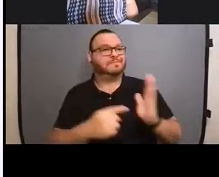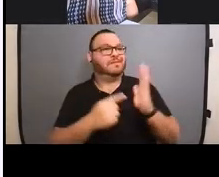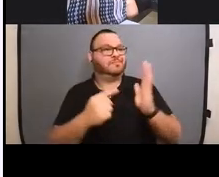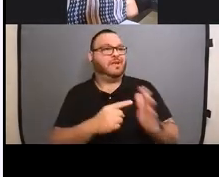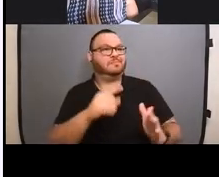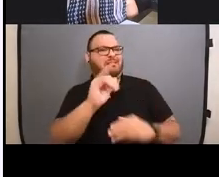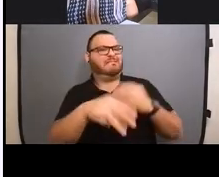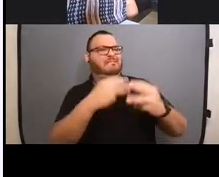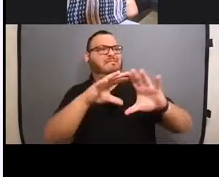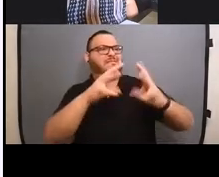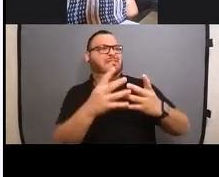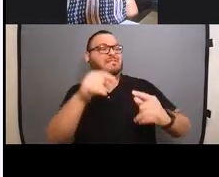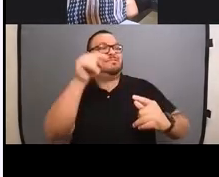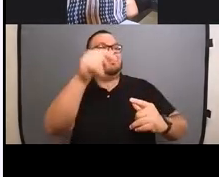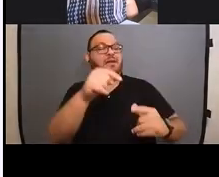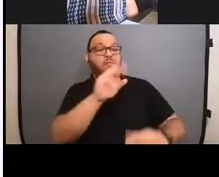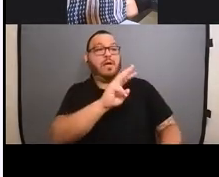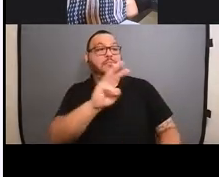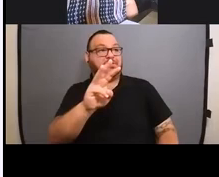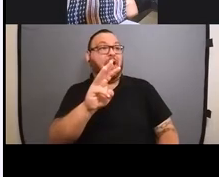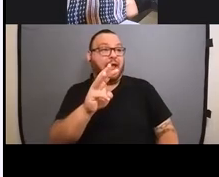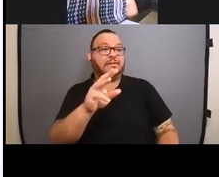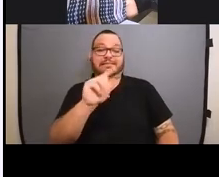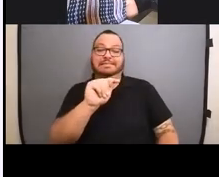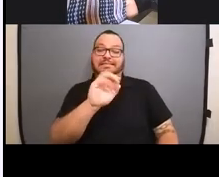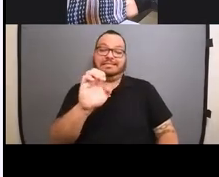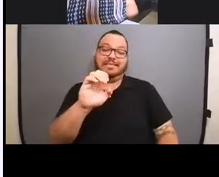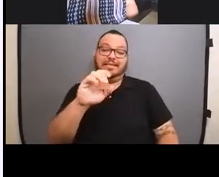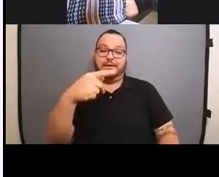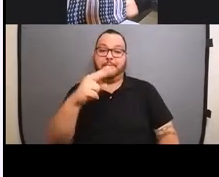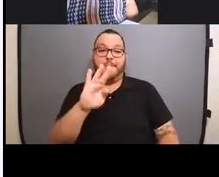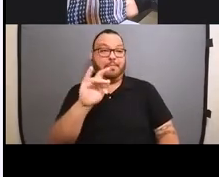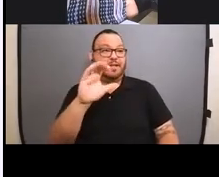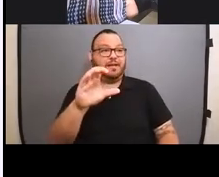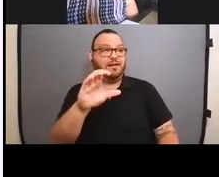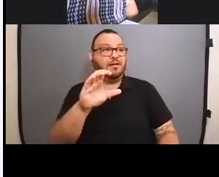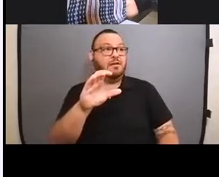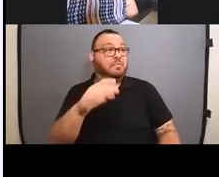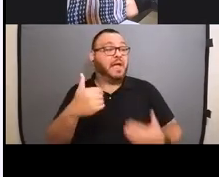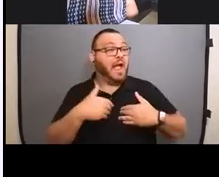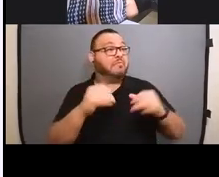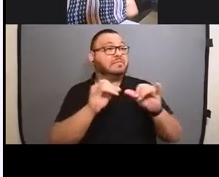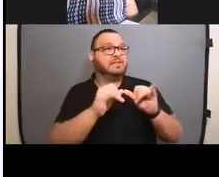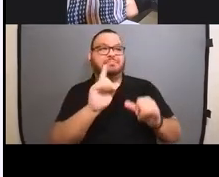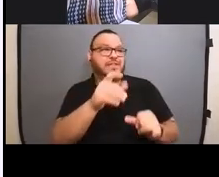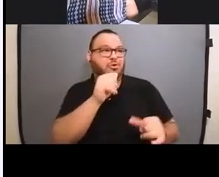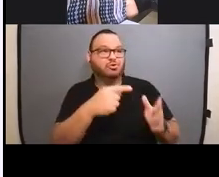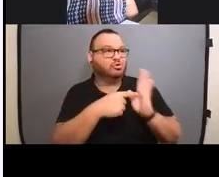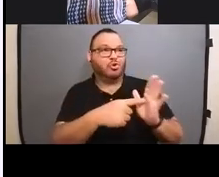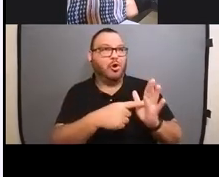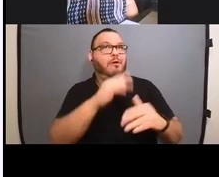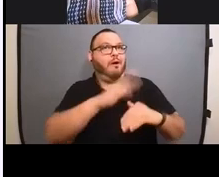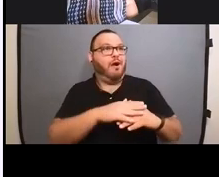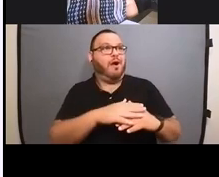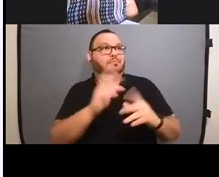sites like Tee Public can, um, you know, they'll have the sizes, but they won't show them on us. Yeah. If you see like their normal